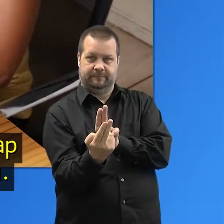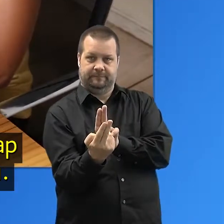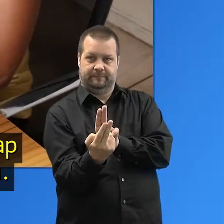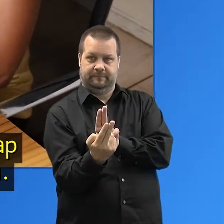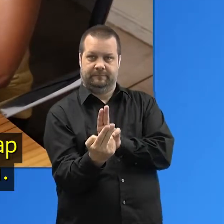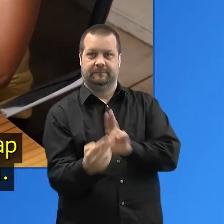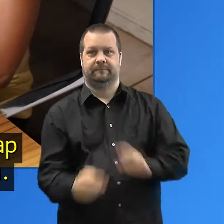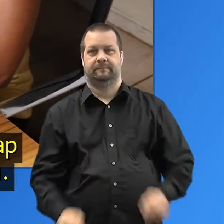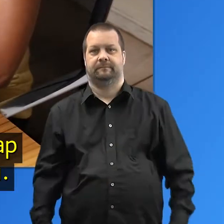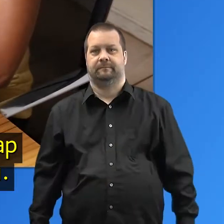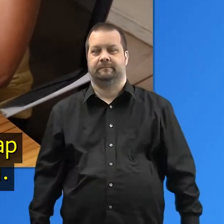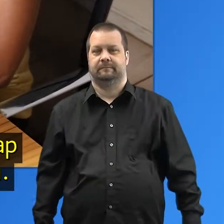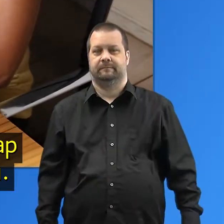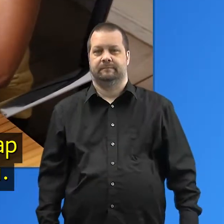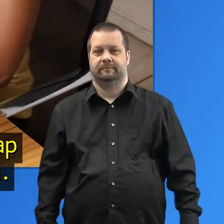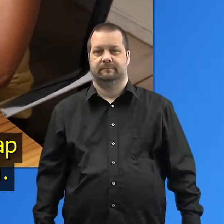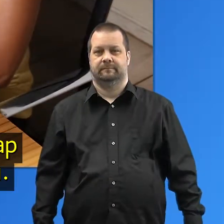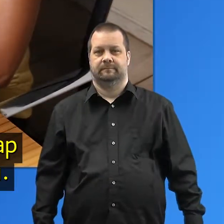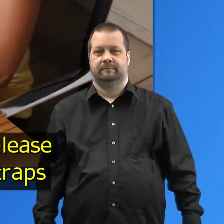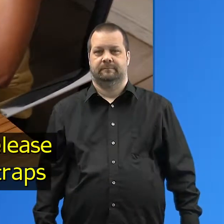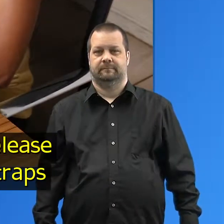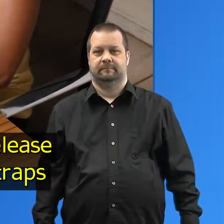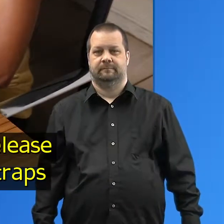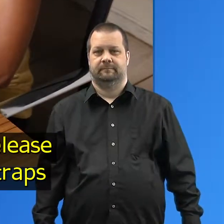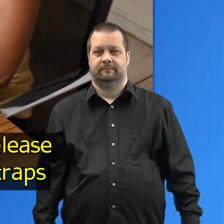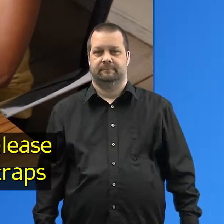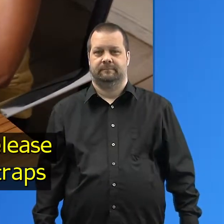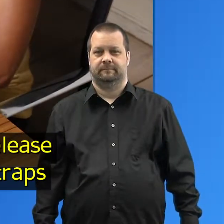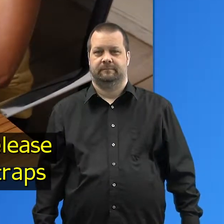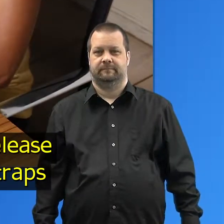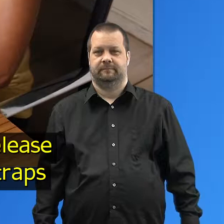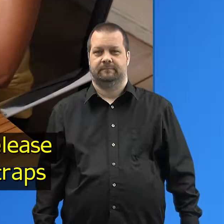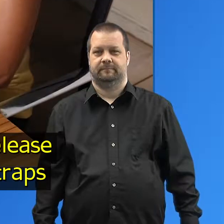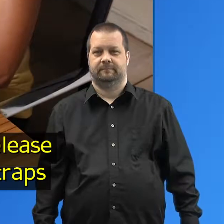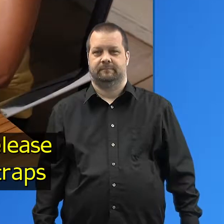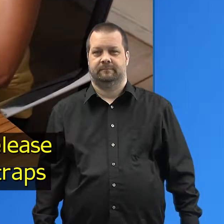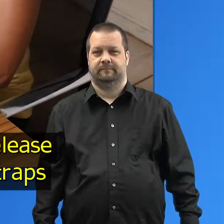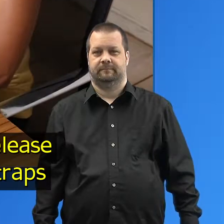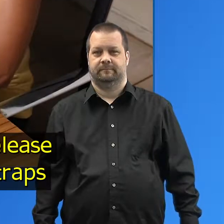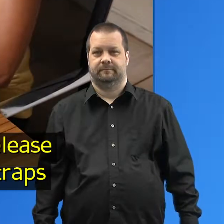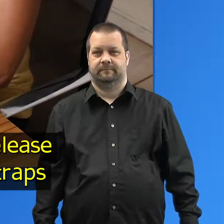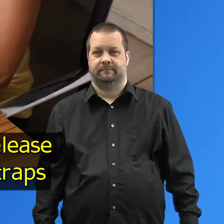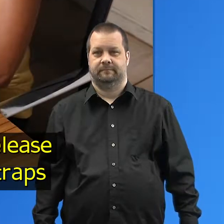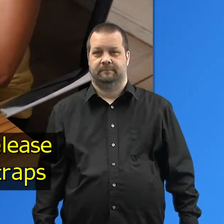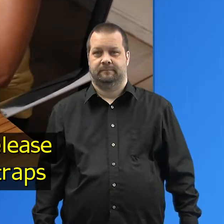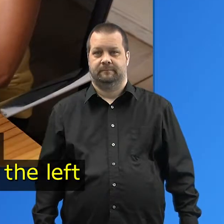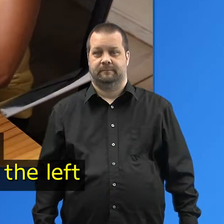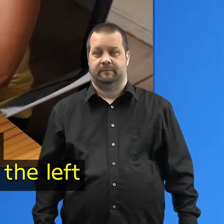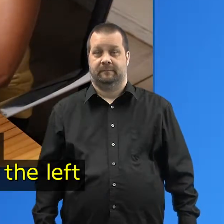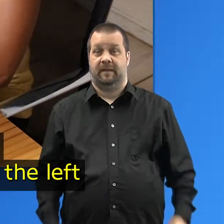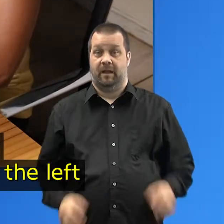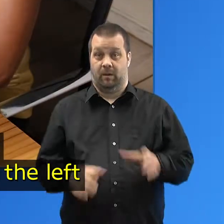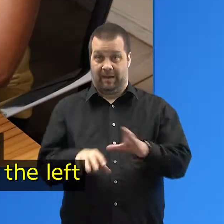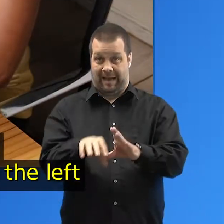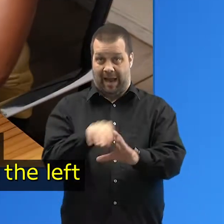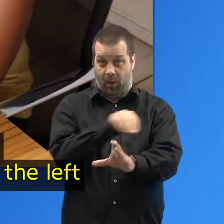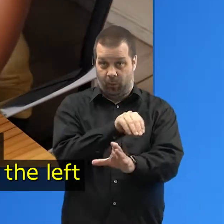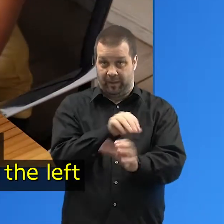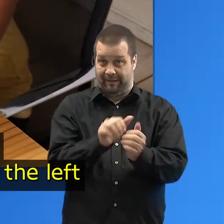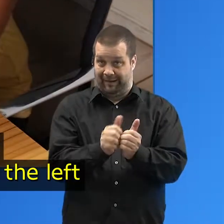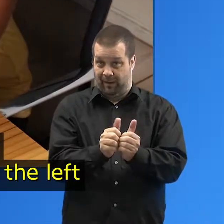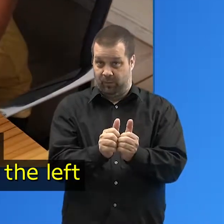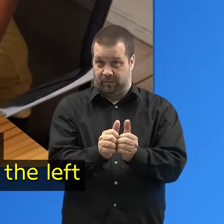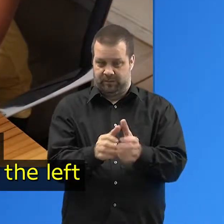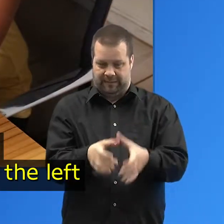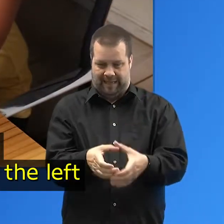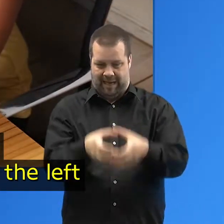and the other strap is away from you. The easiest way to release the Echo from the straps is to push it out with